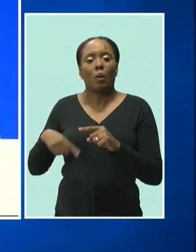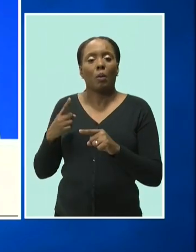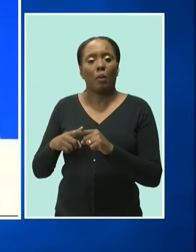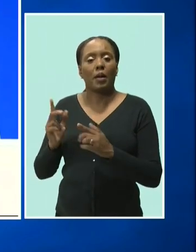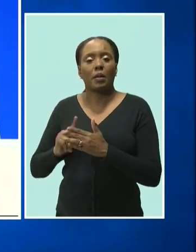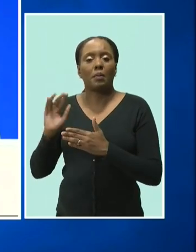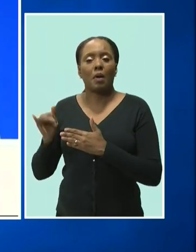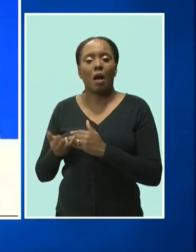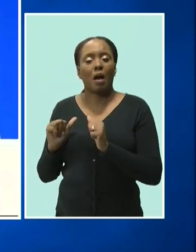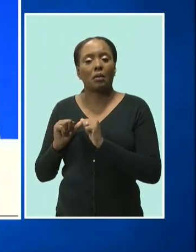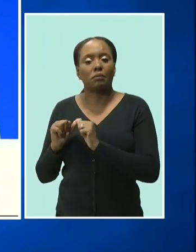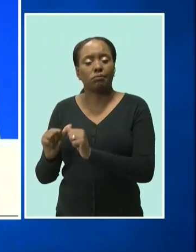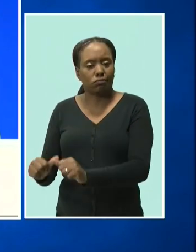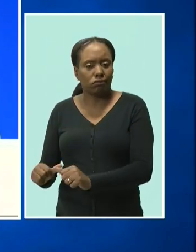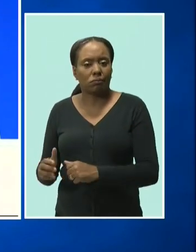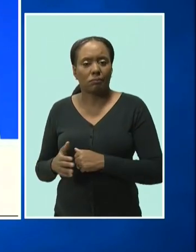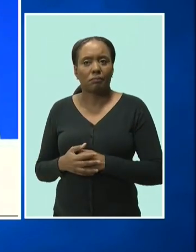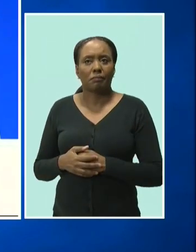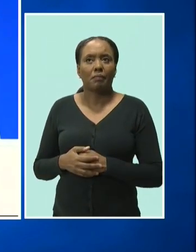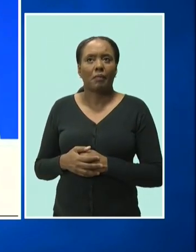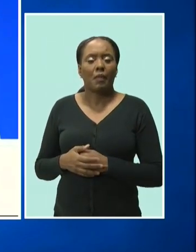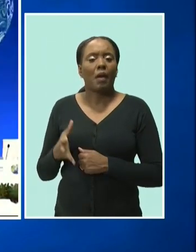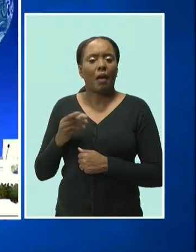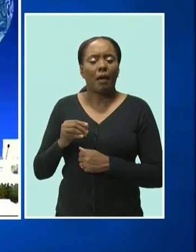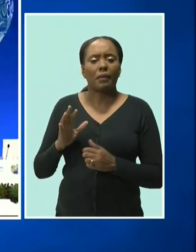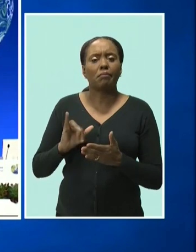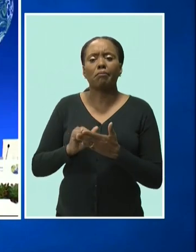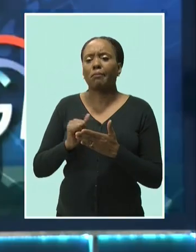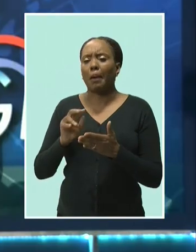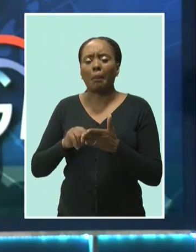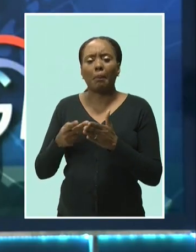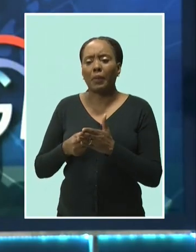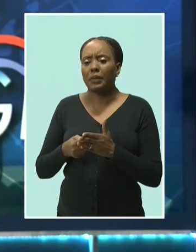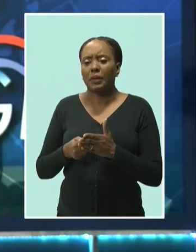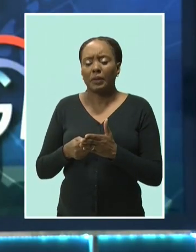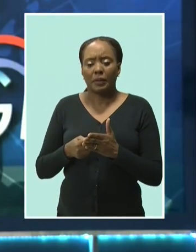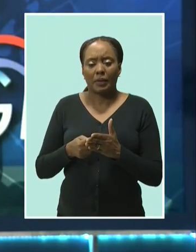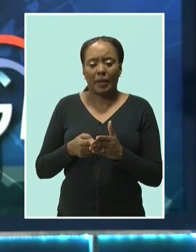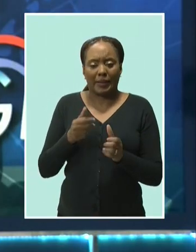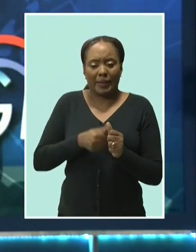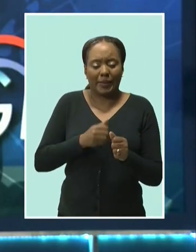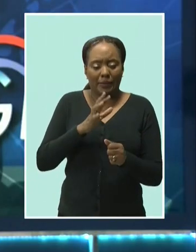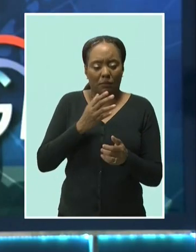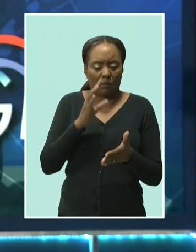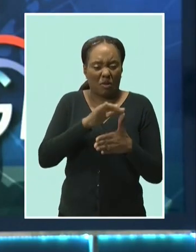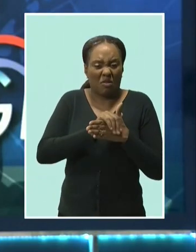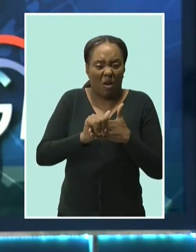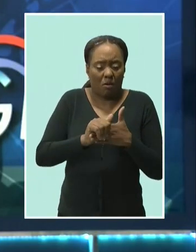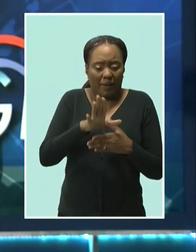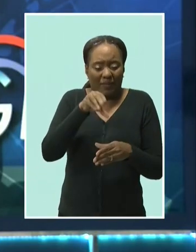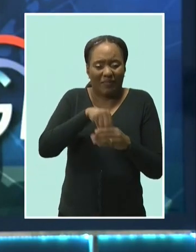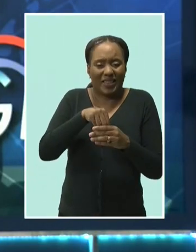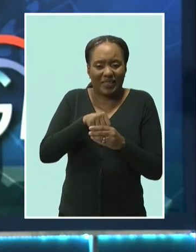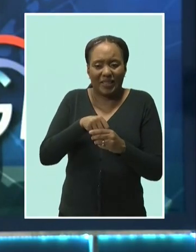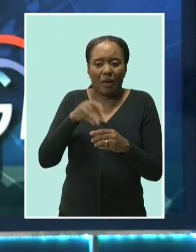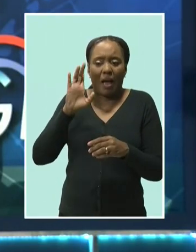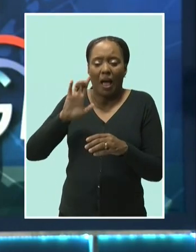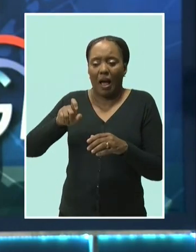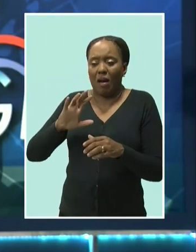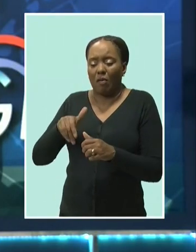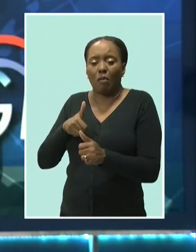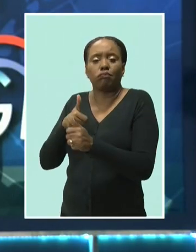increase in adaptation per dollar invested. Noting that Barbados remains the largest issuer of